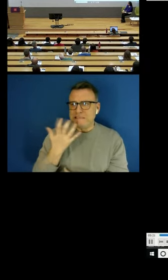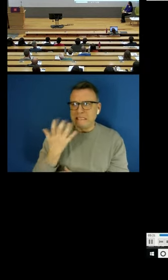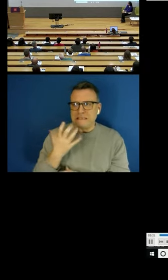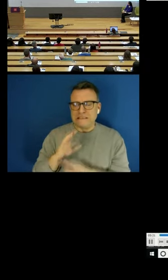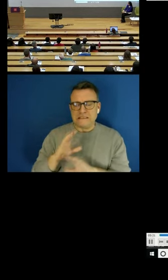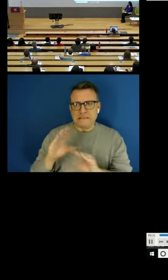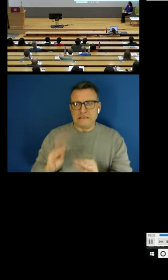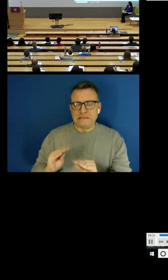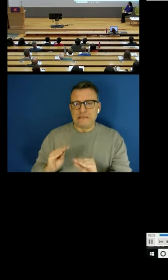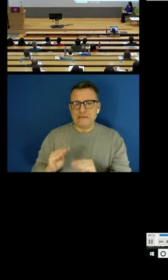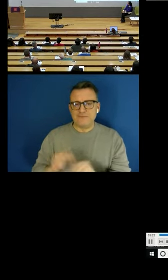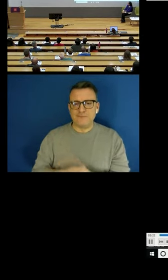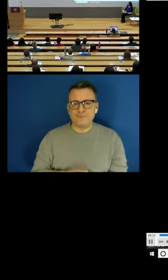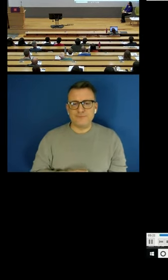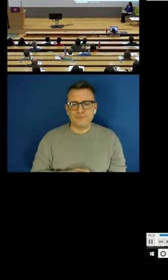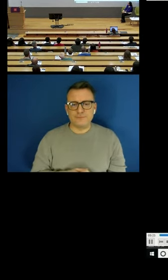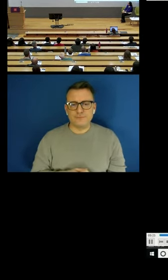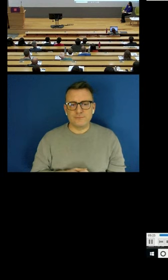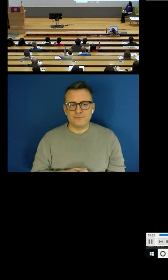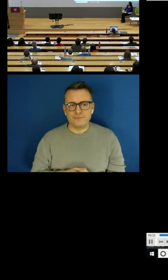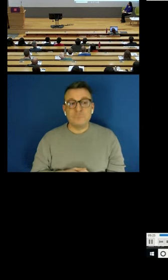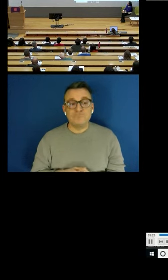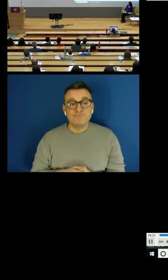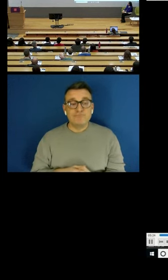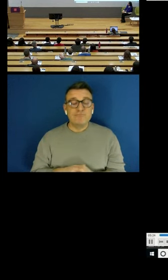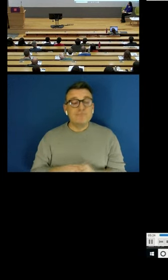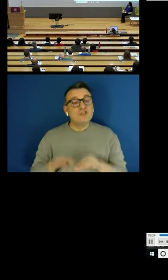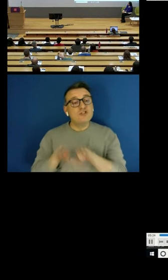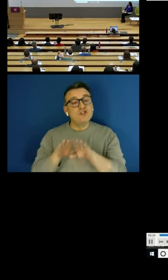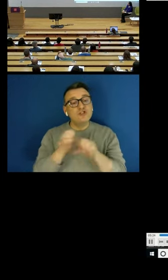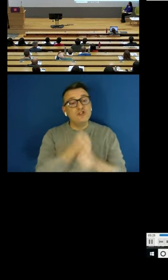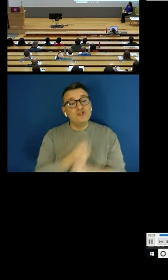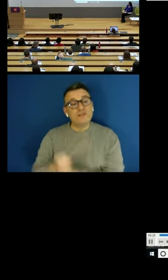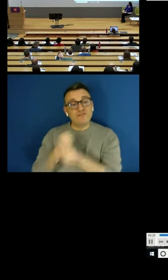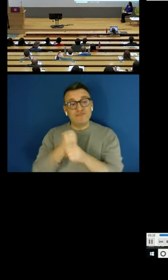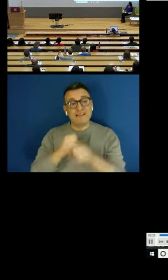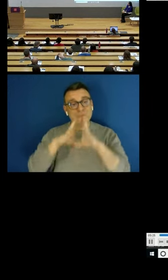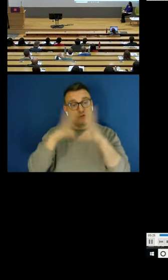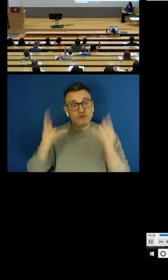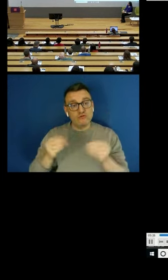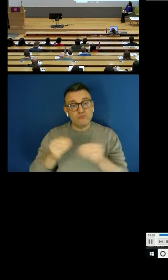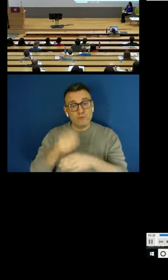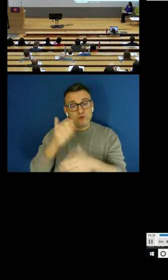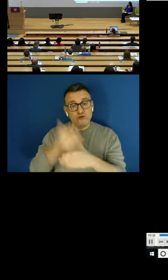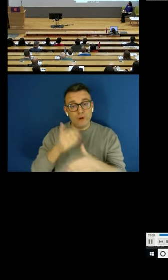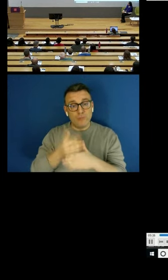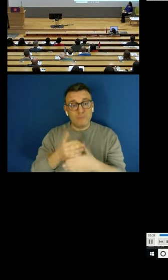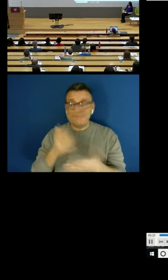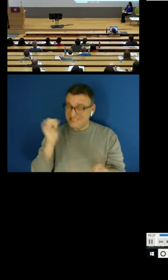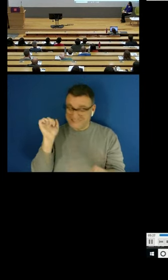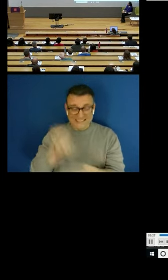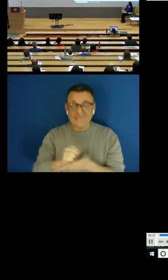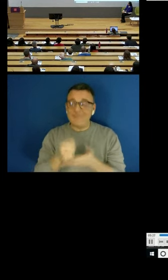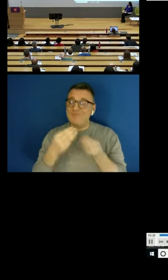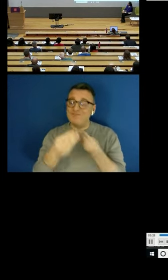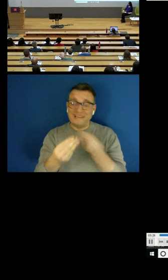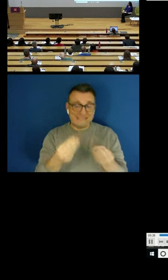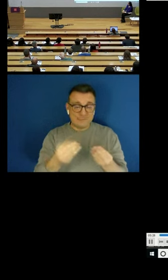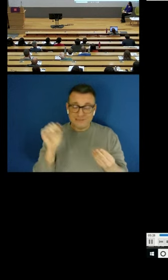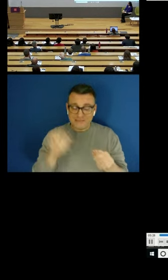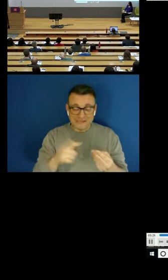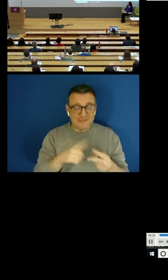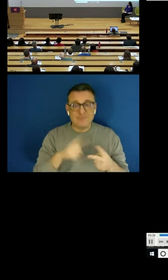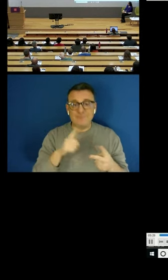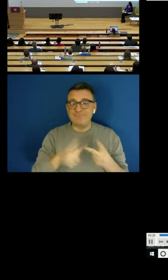Overall to summarize this job it gives me the flexibility it gives me the option